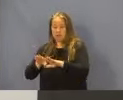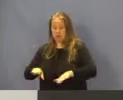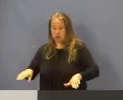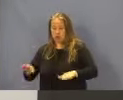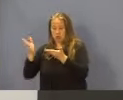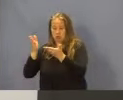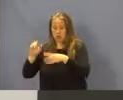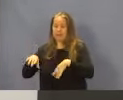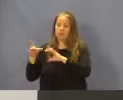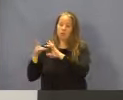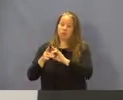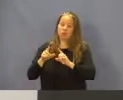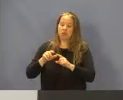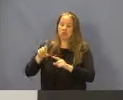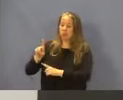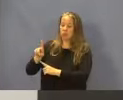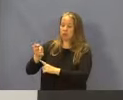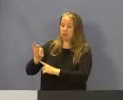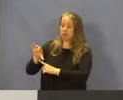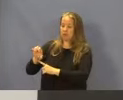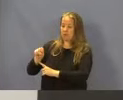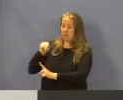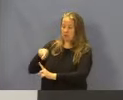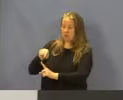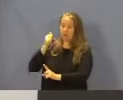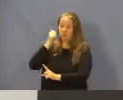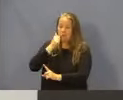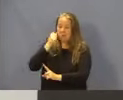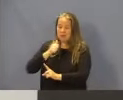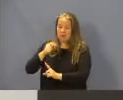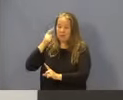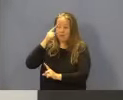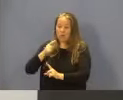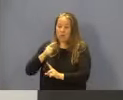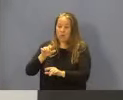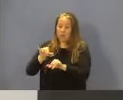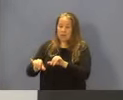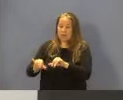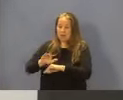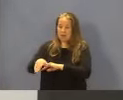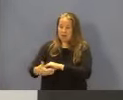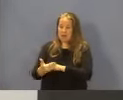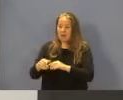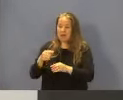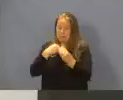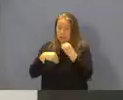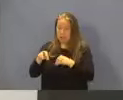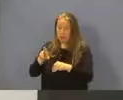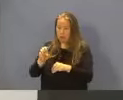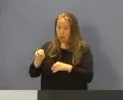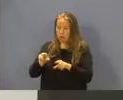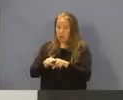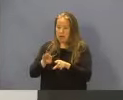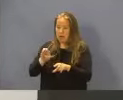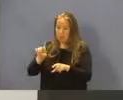As it relates to DFACs, the per diem rate for room and board for QRTPs for